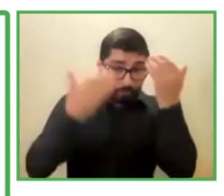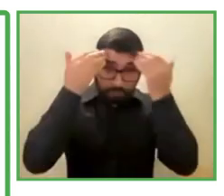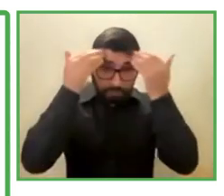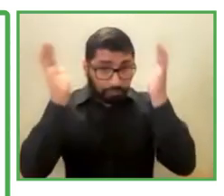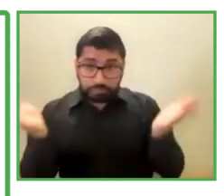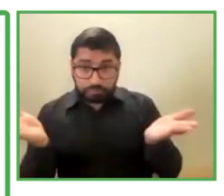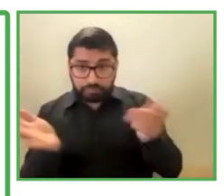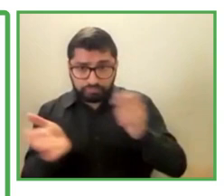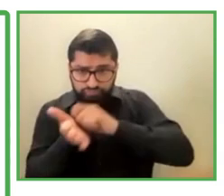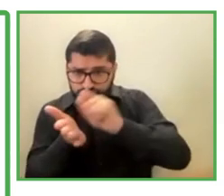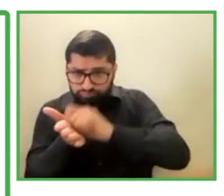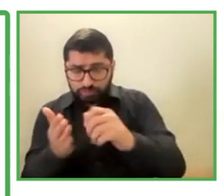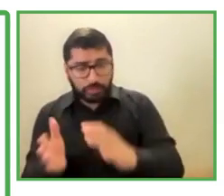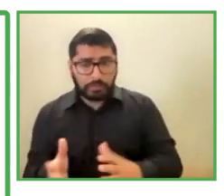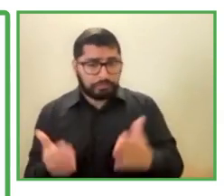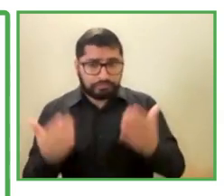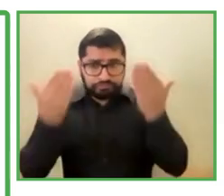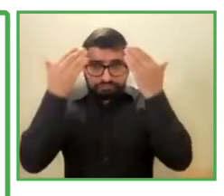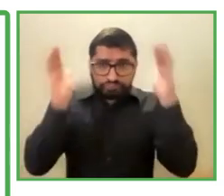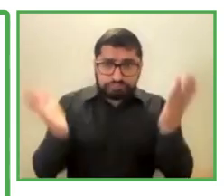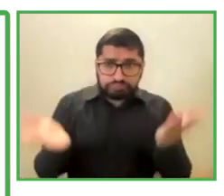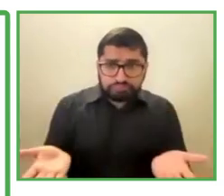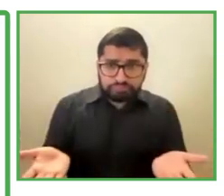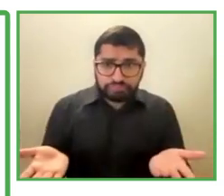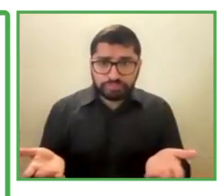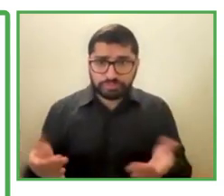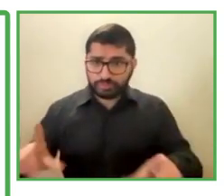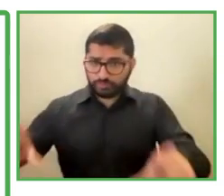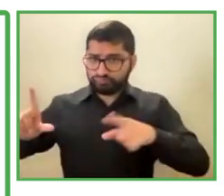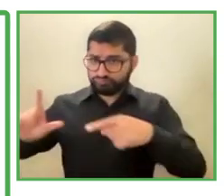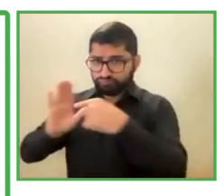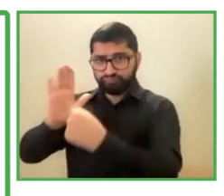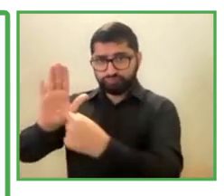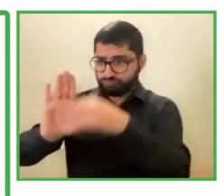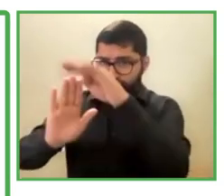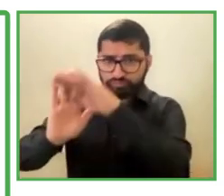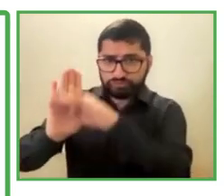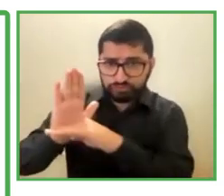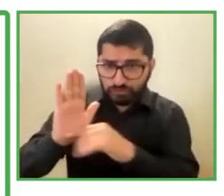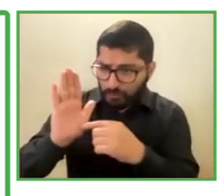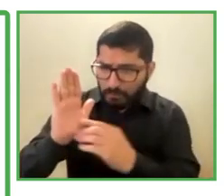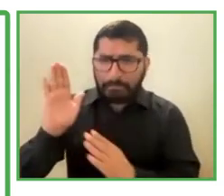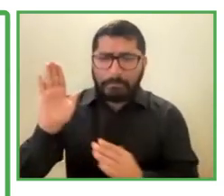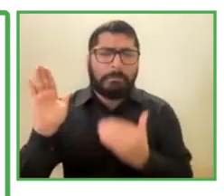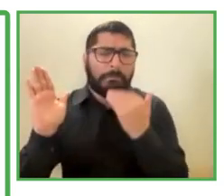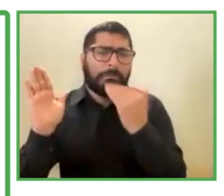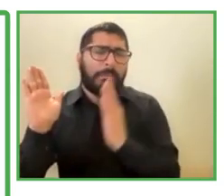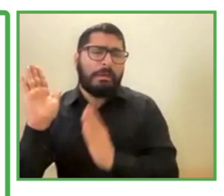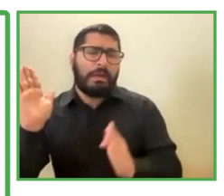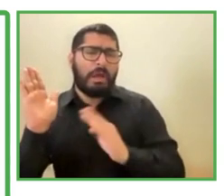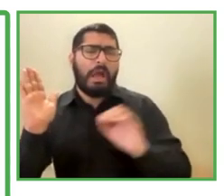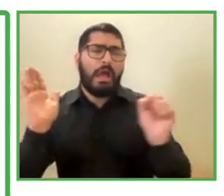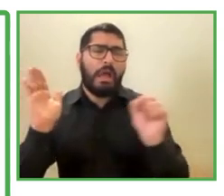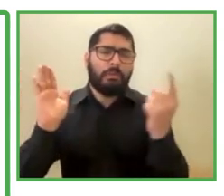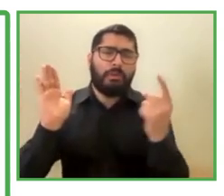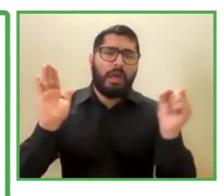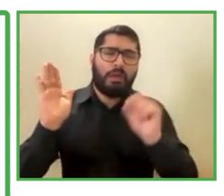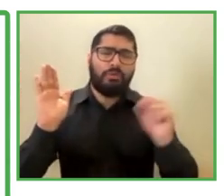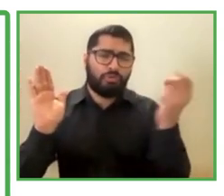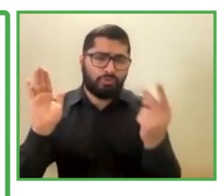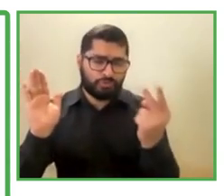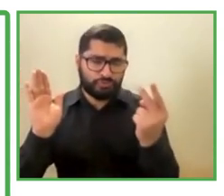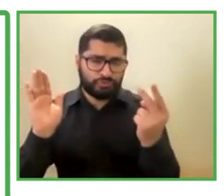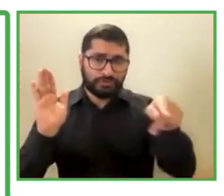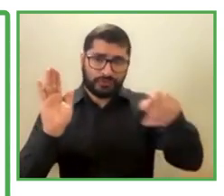showed their certificates when they finished their primary school. But the reality